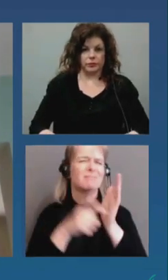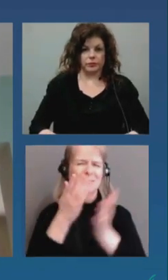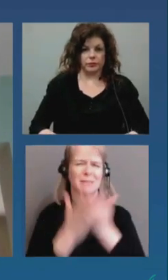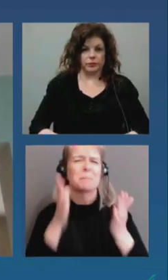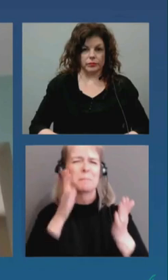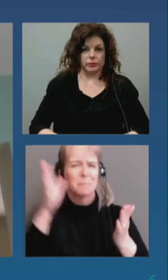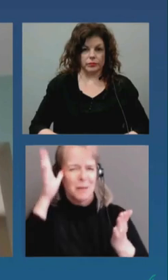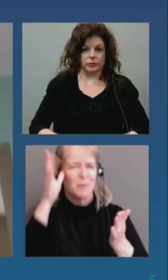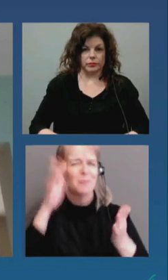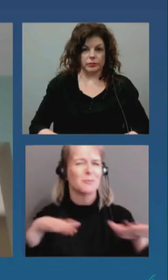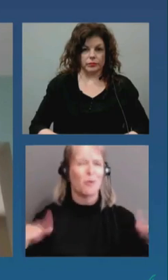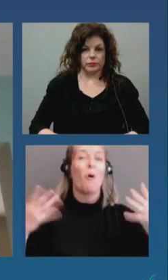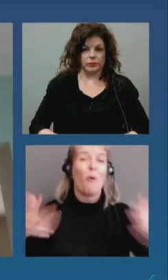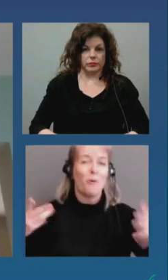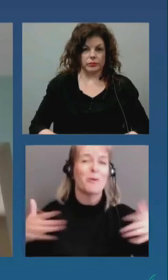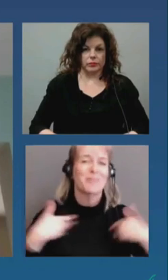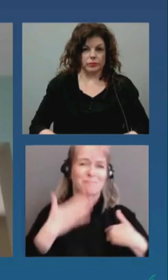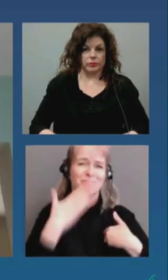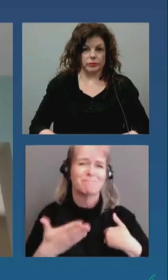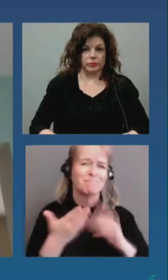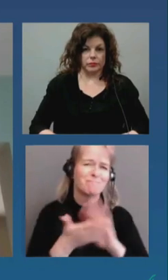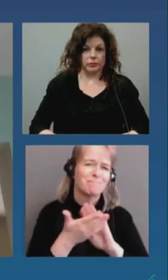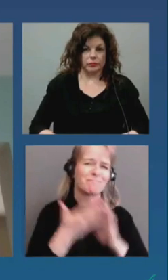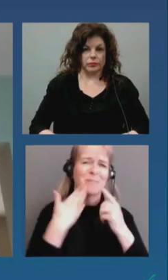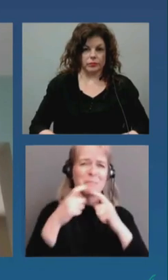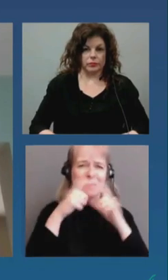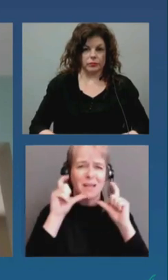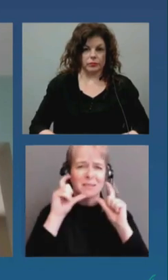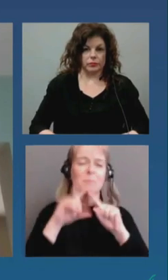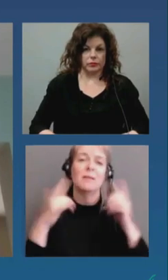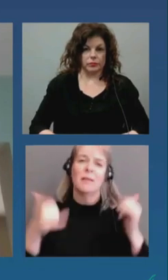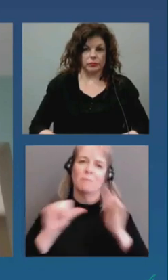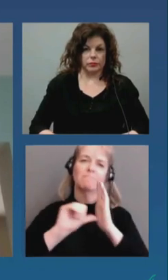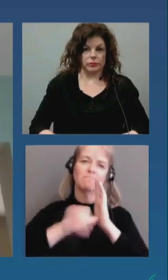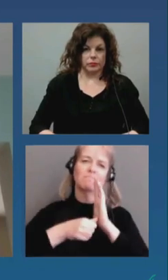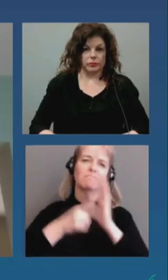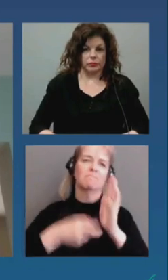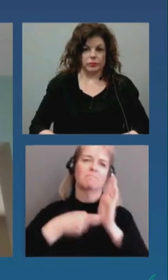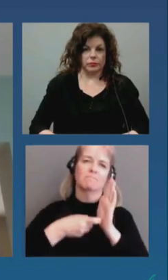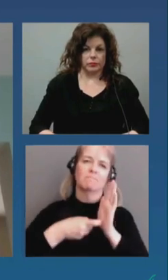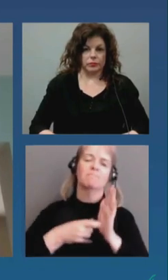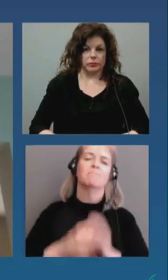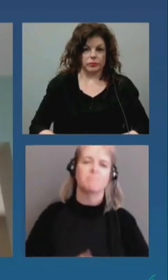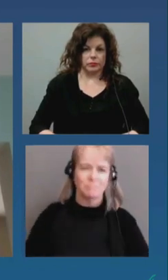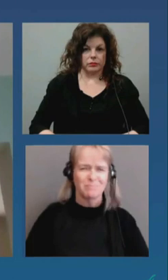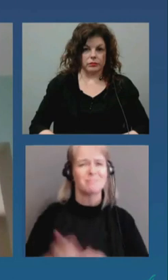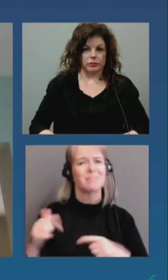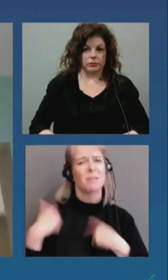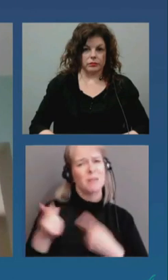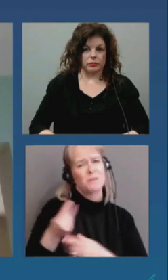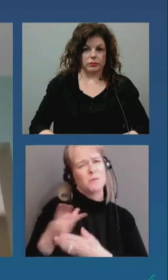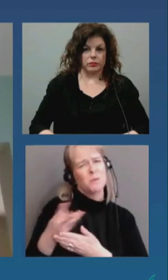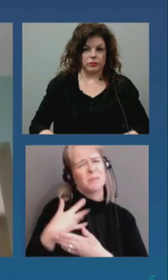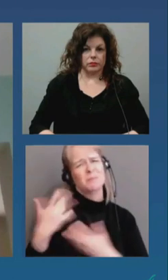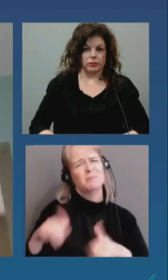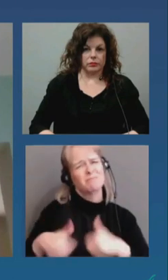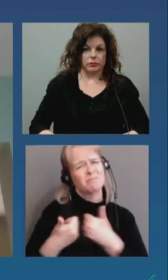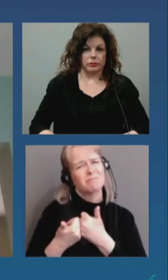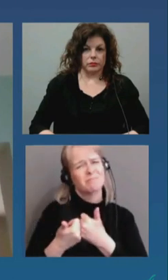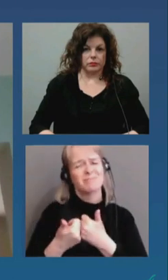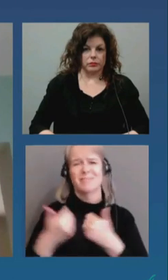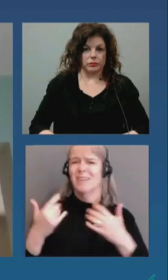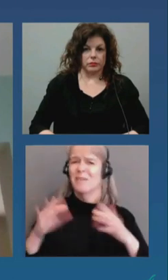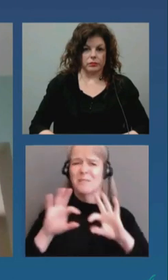possible. The past few weeks have been extremely difficult for families, and we know many are struggling with distance learning at home